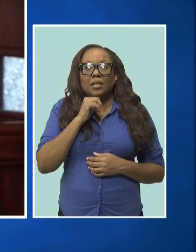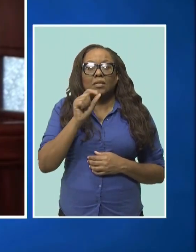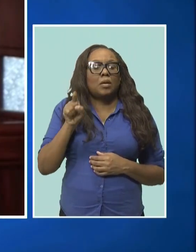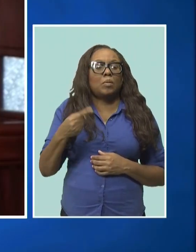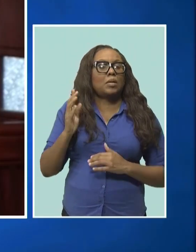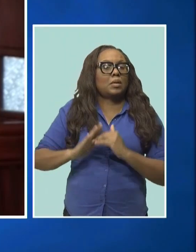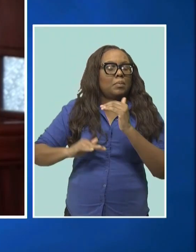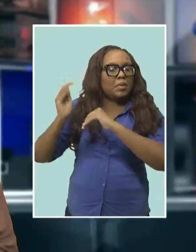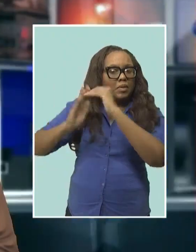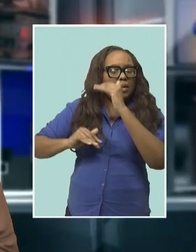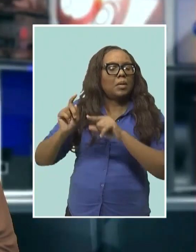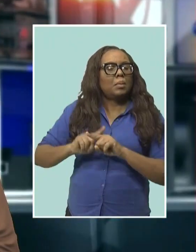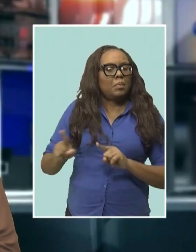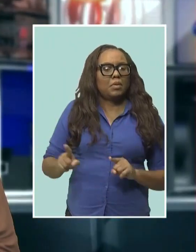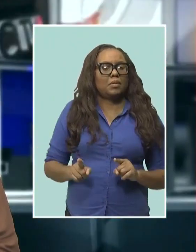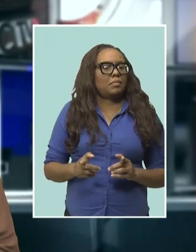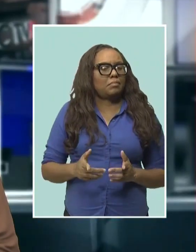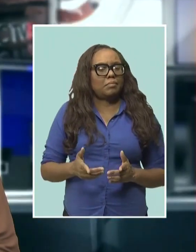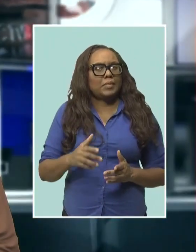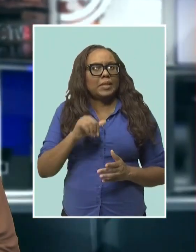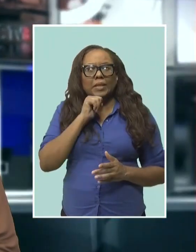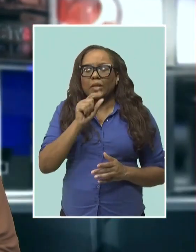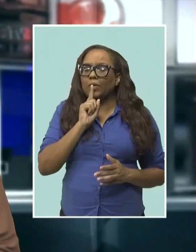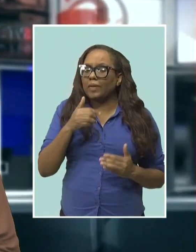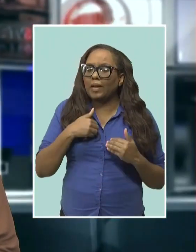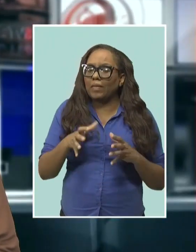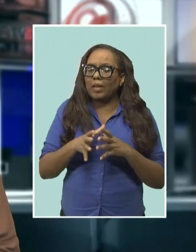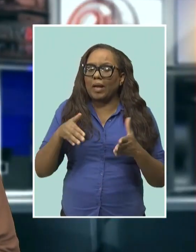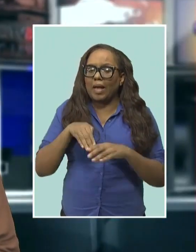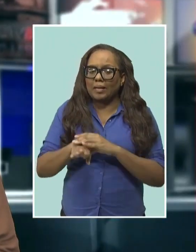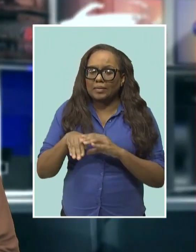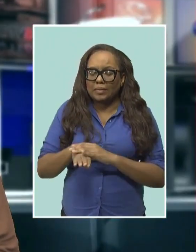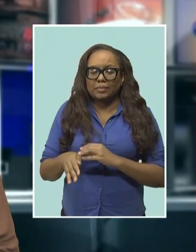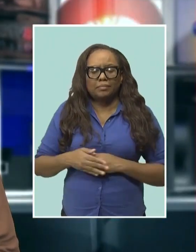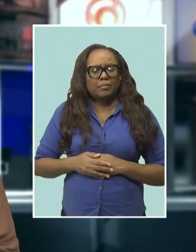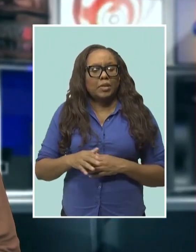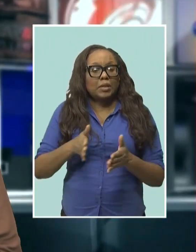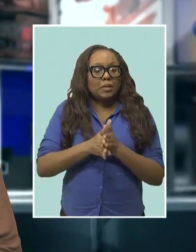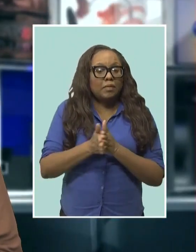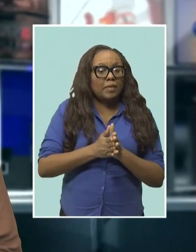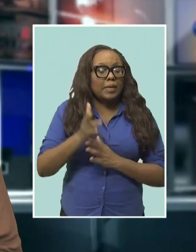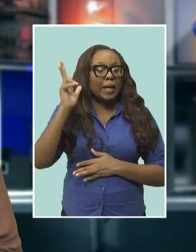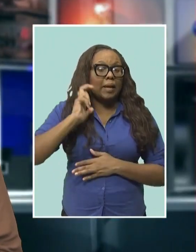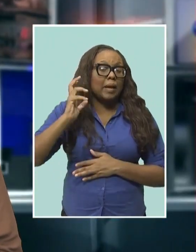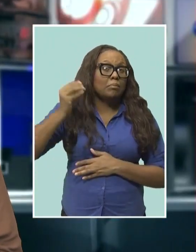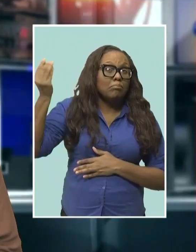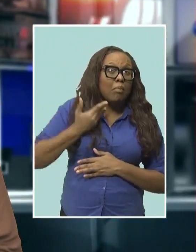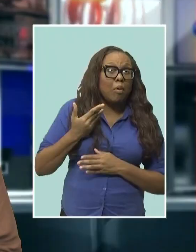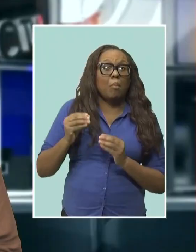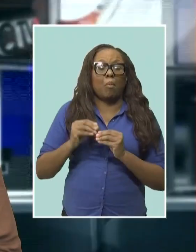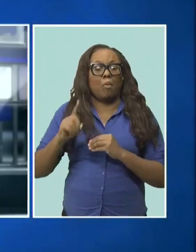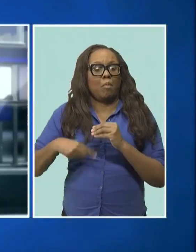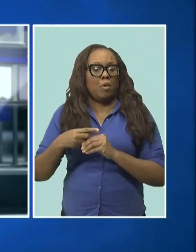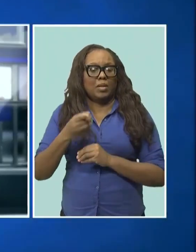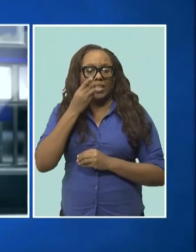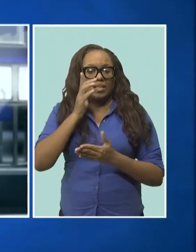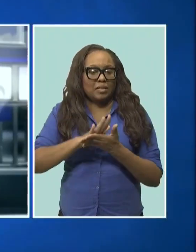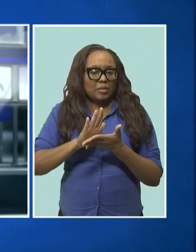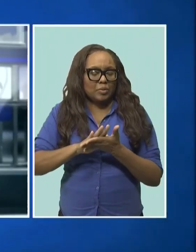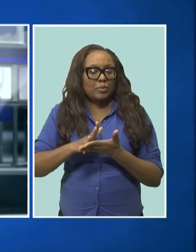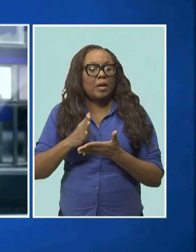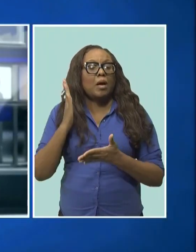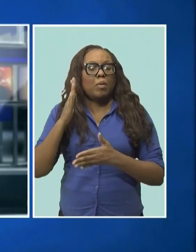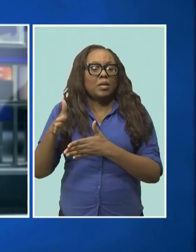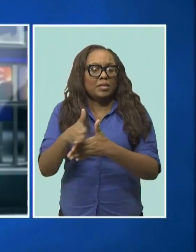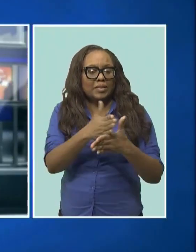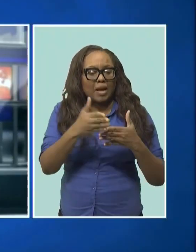physical space. Shane, of course, we look forward to hearing more about the dental school and we'll share any additional information with our viewers.